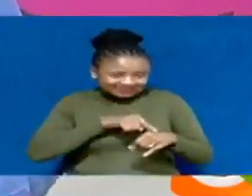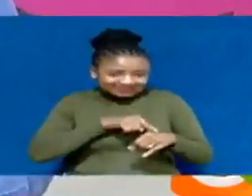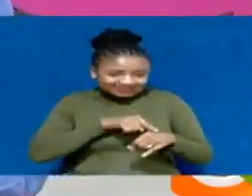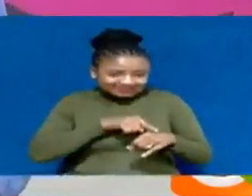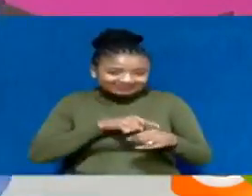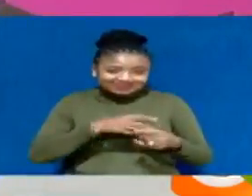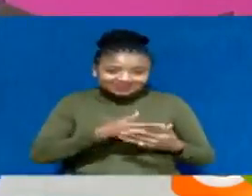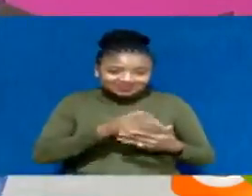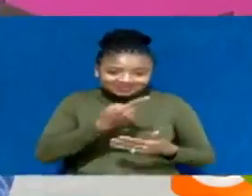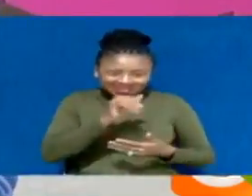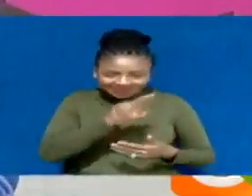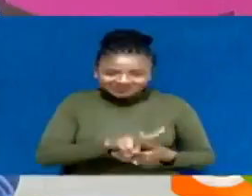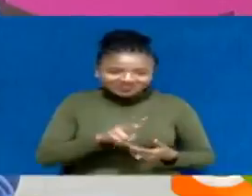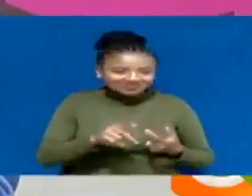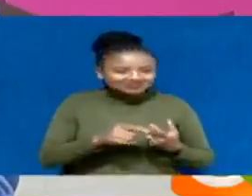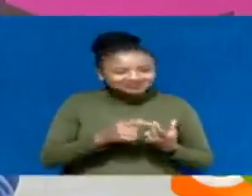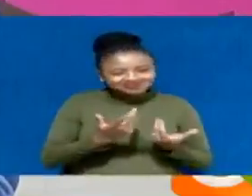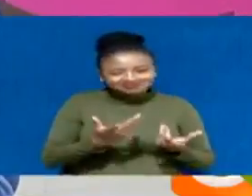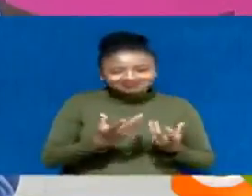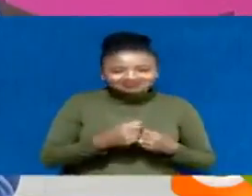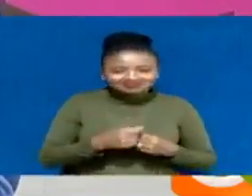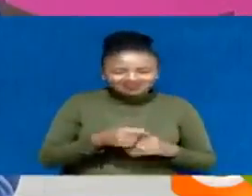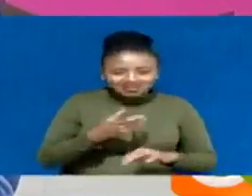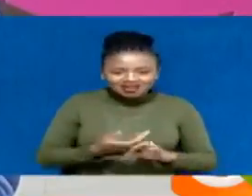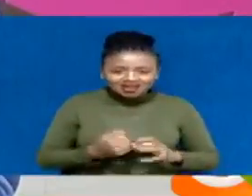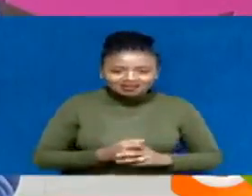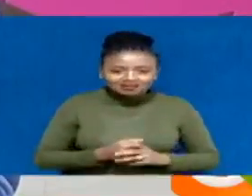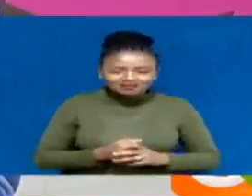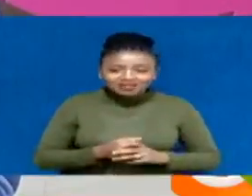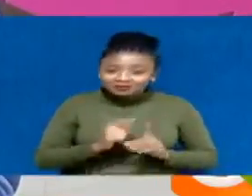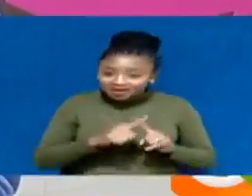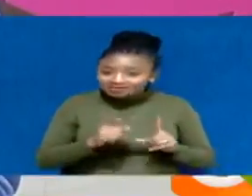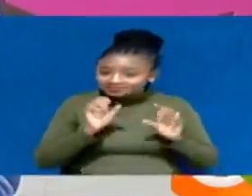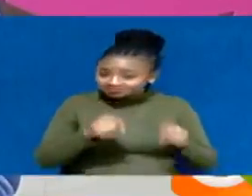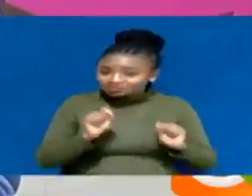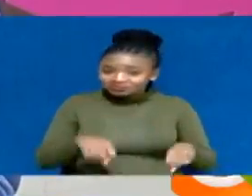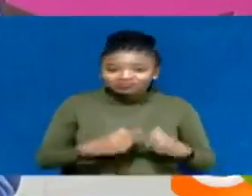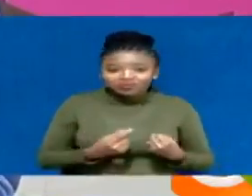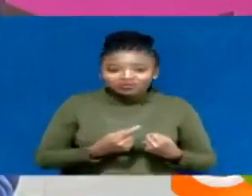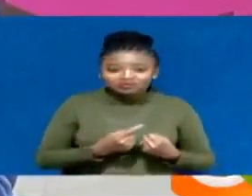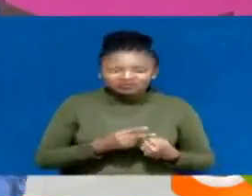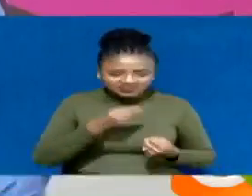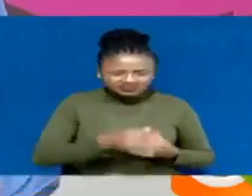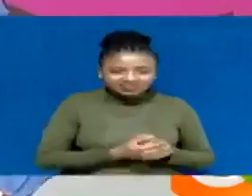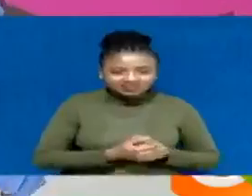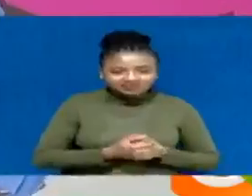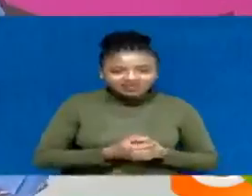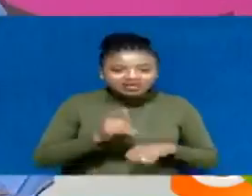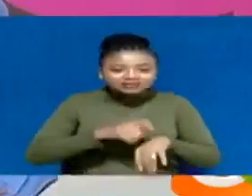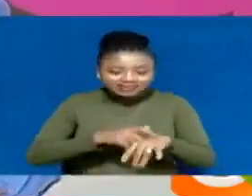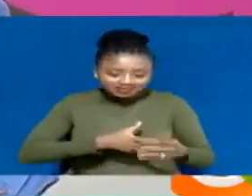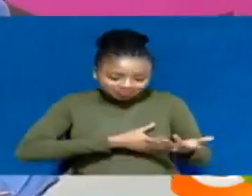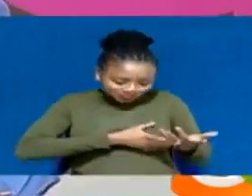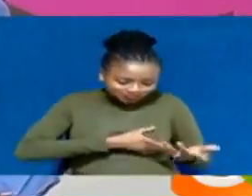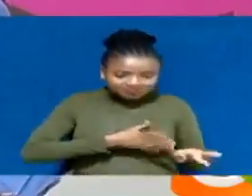is high. The possibility of passing on the virus during these crucial stages of a child's life makes avoiding the